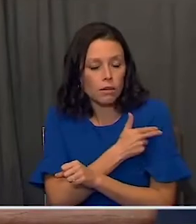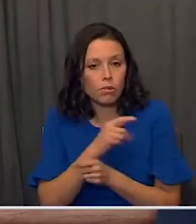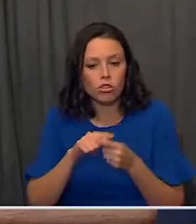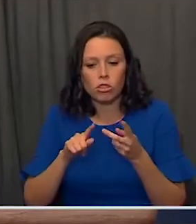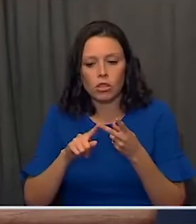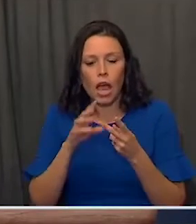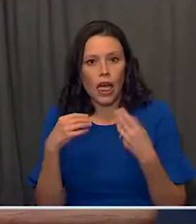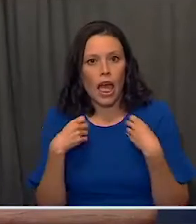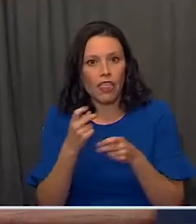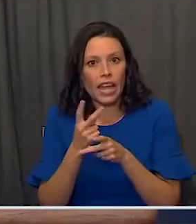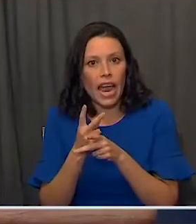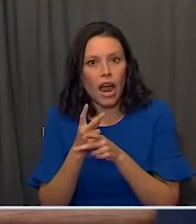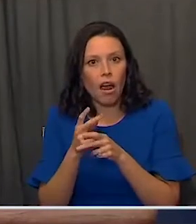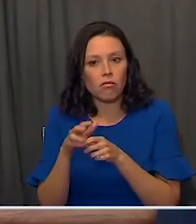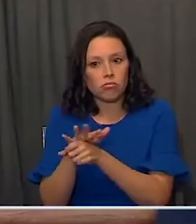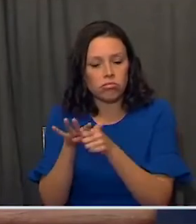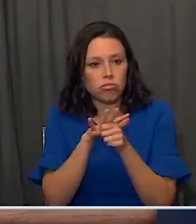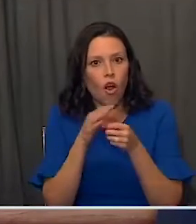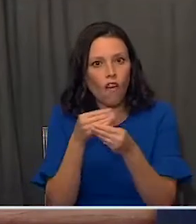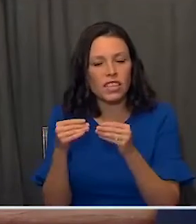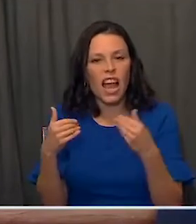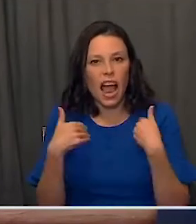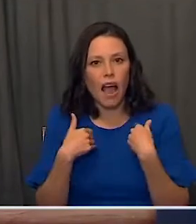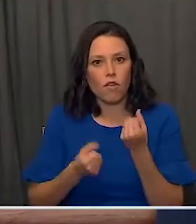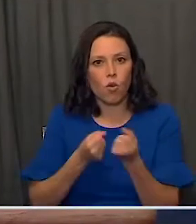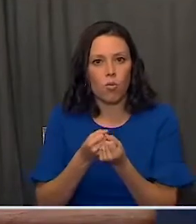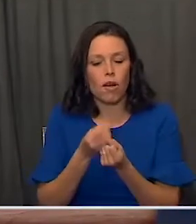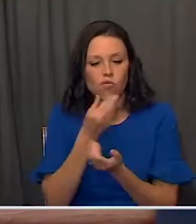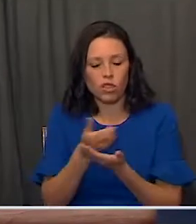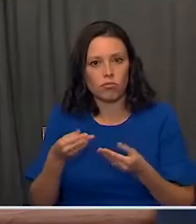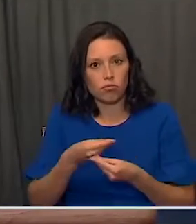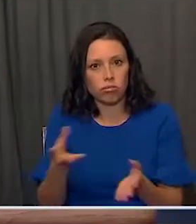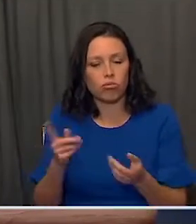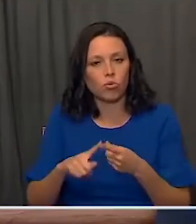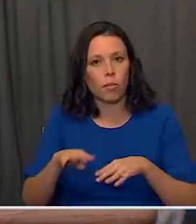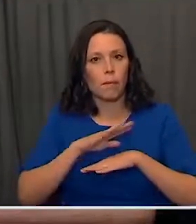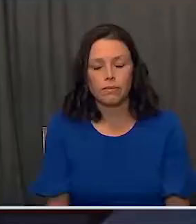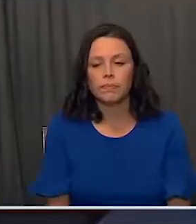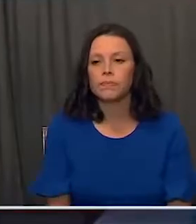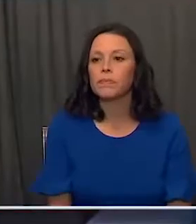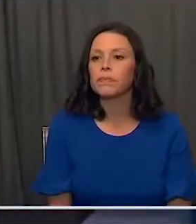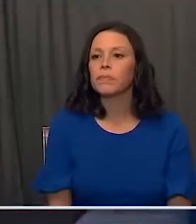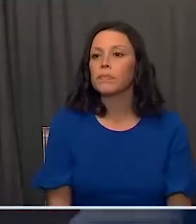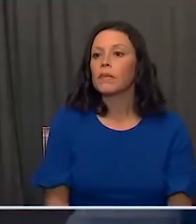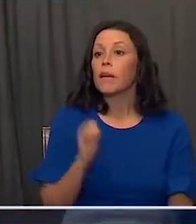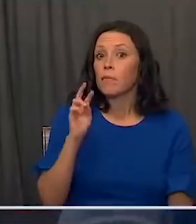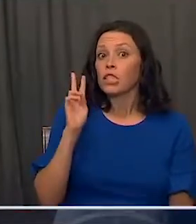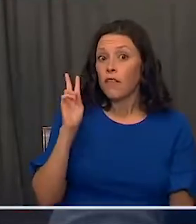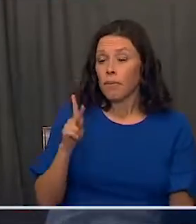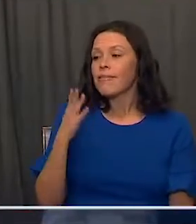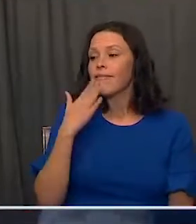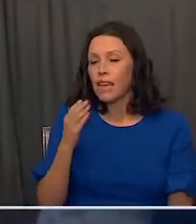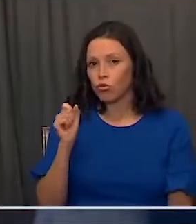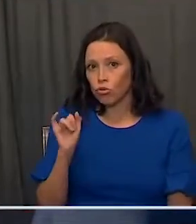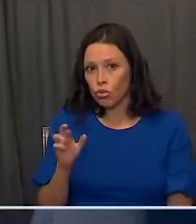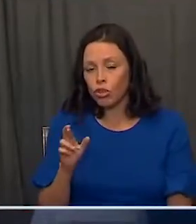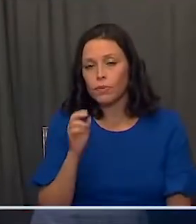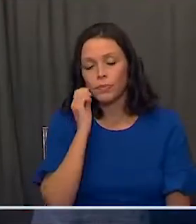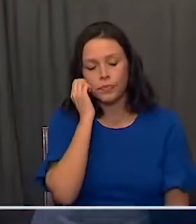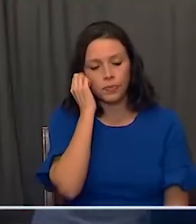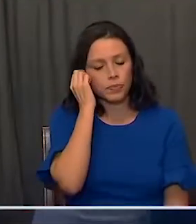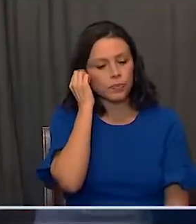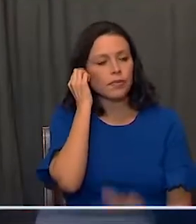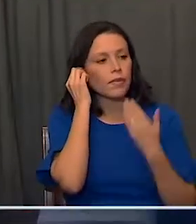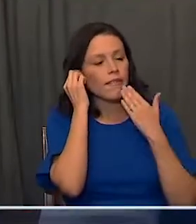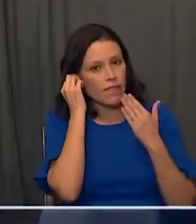facilities have the resources and the support to meet this moment. General. General Vice President, thank you, sir. Dr. Birx,